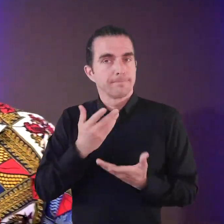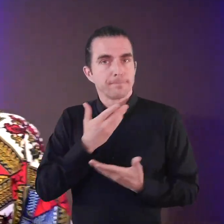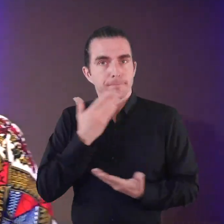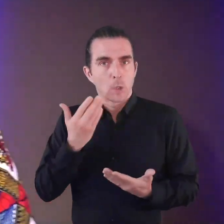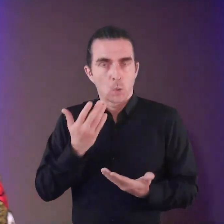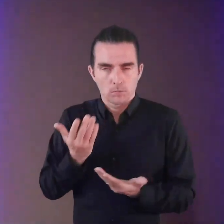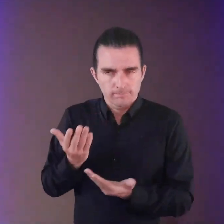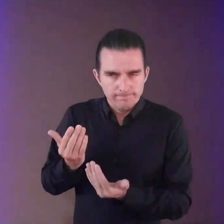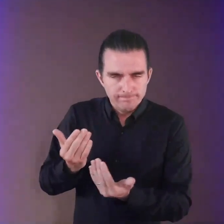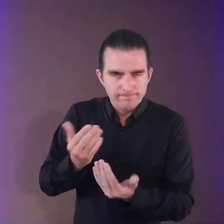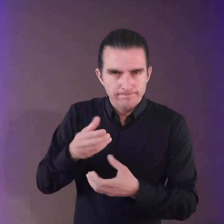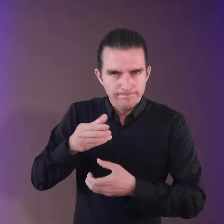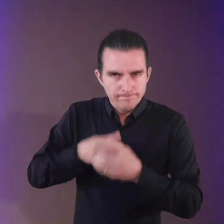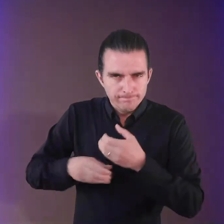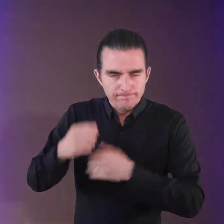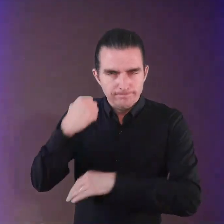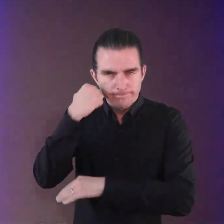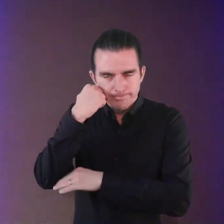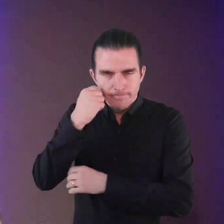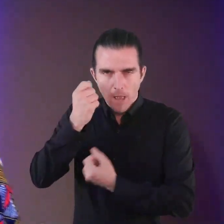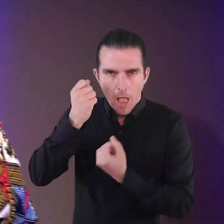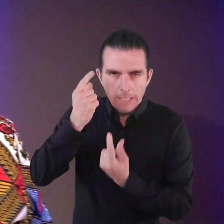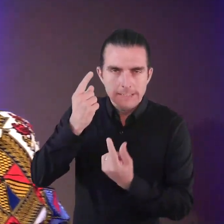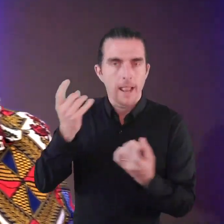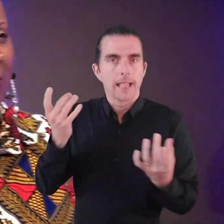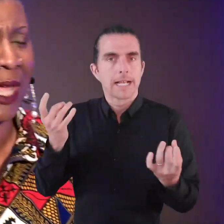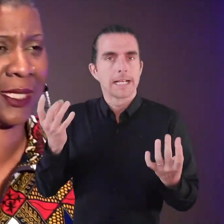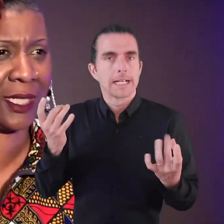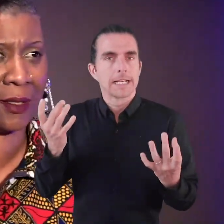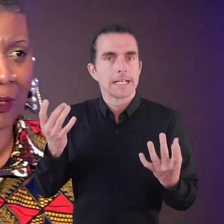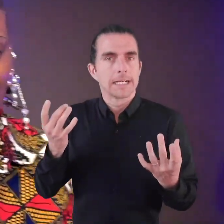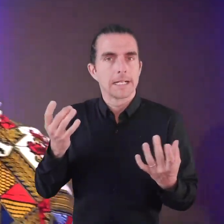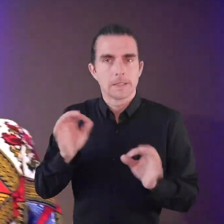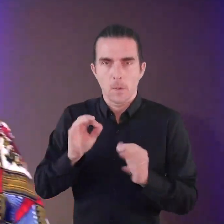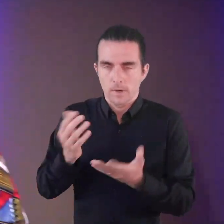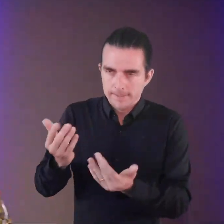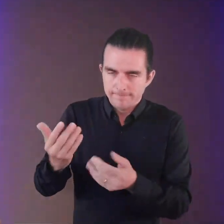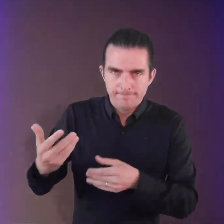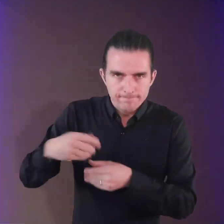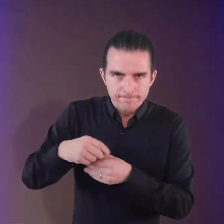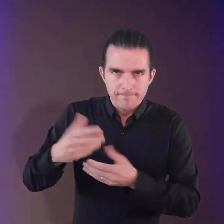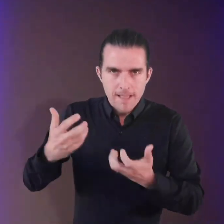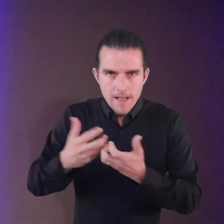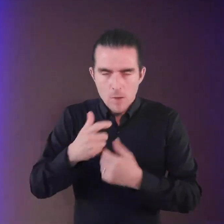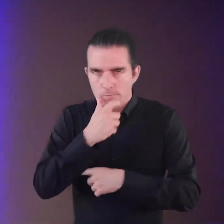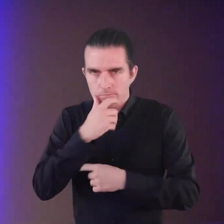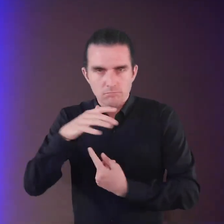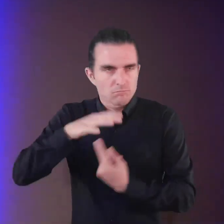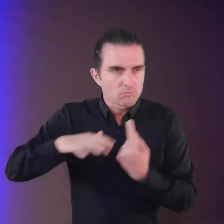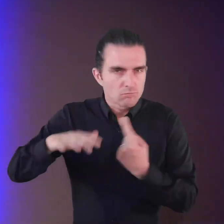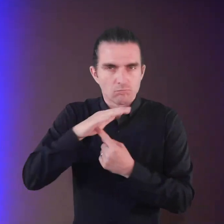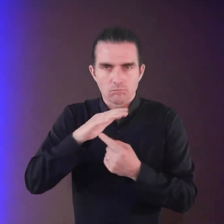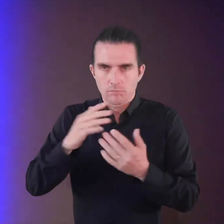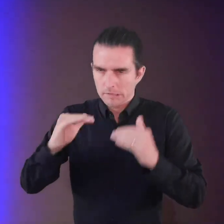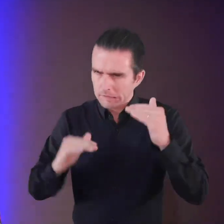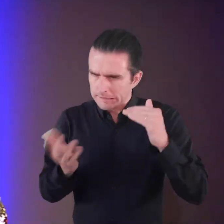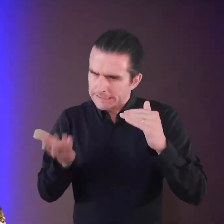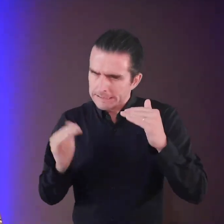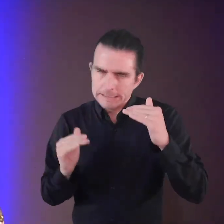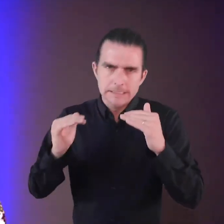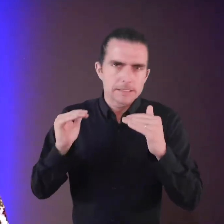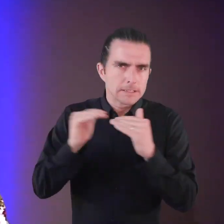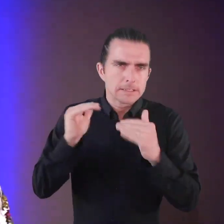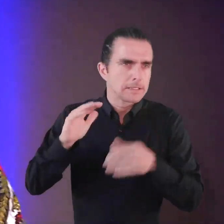could see that there was no voice, no understanding, no participation given to the wider community